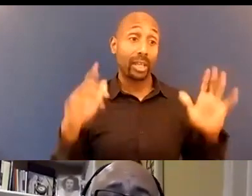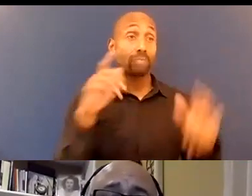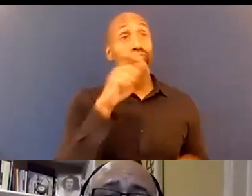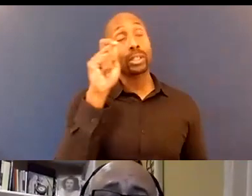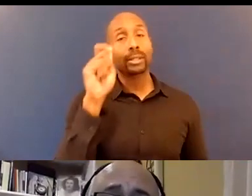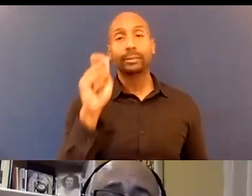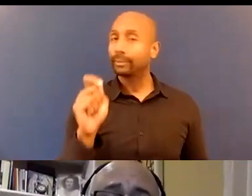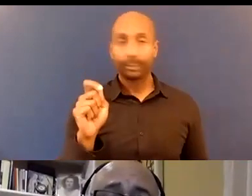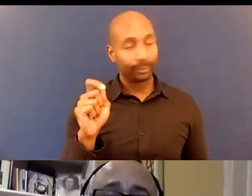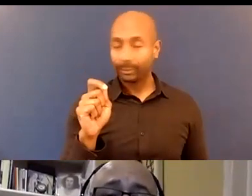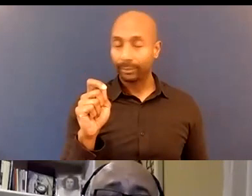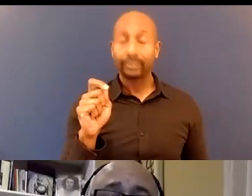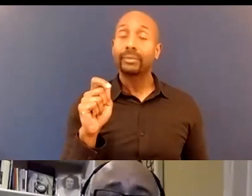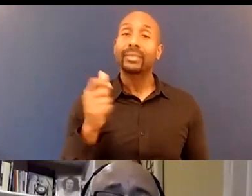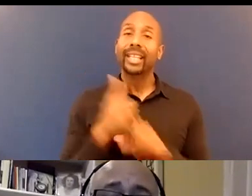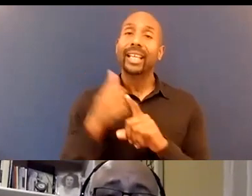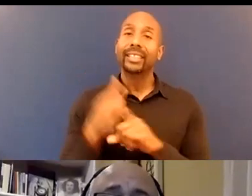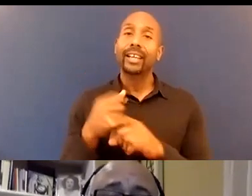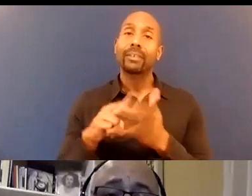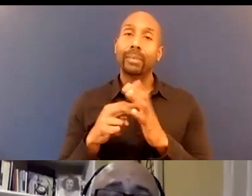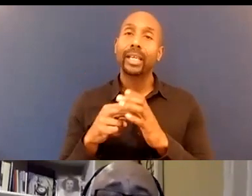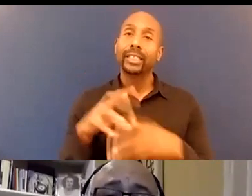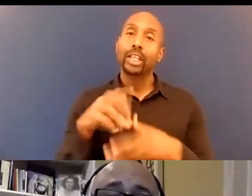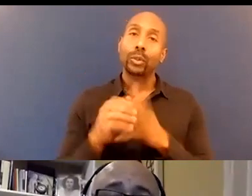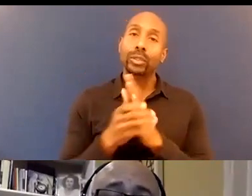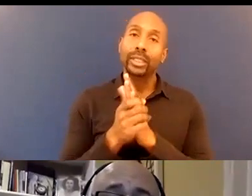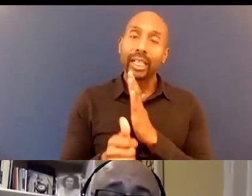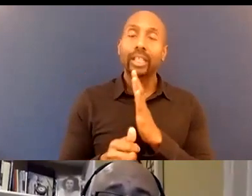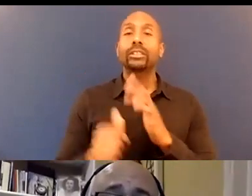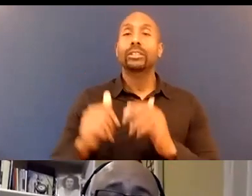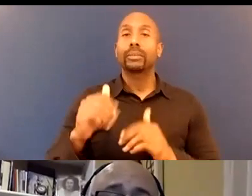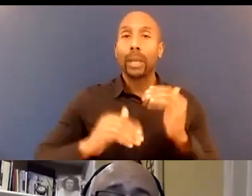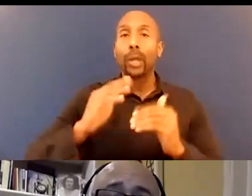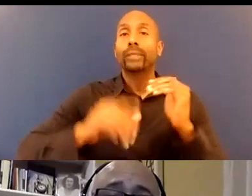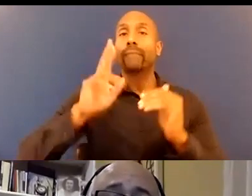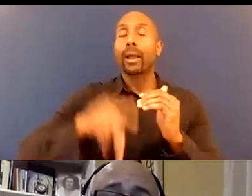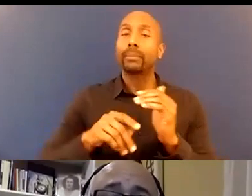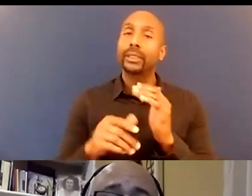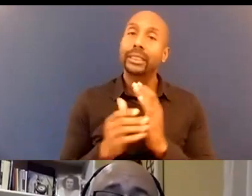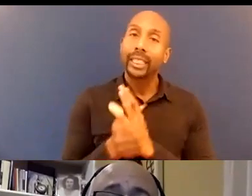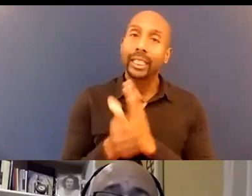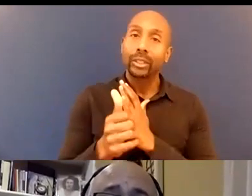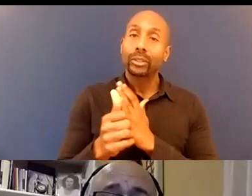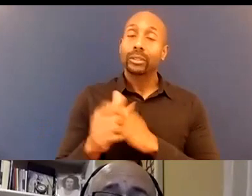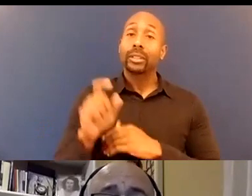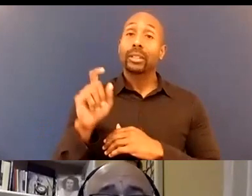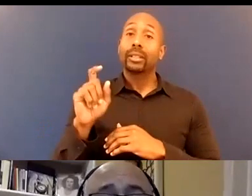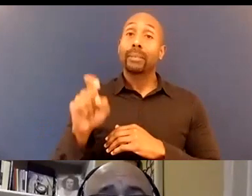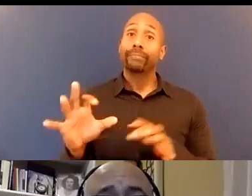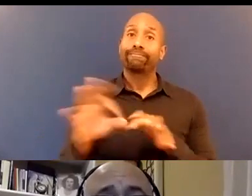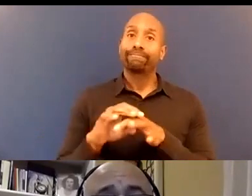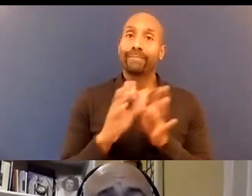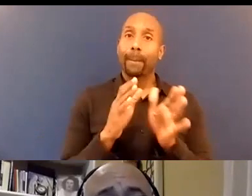skills it's something that includes longevity with a plan attached to it it it